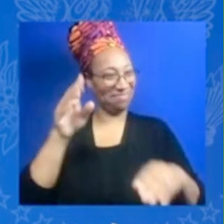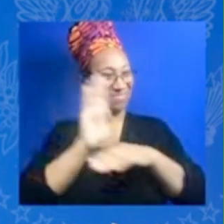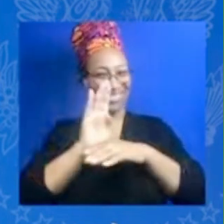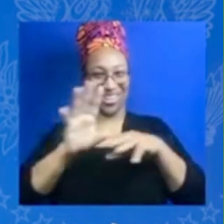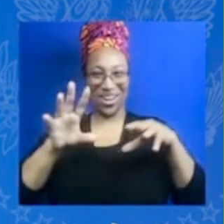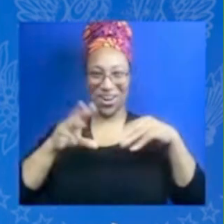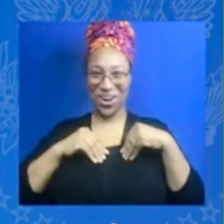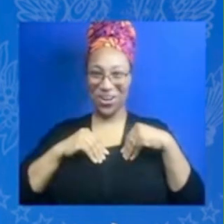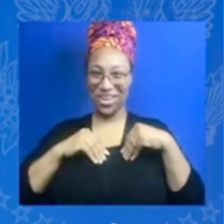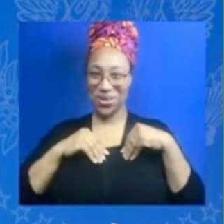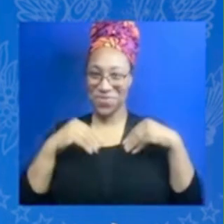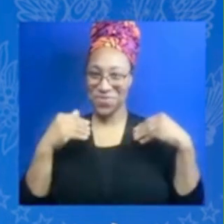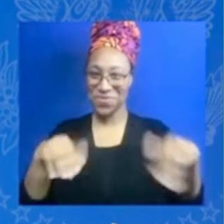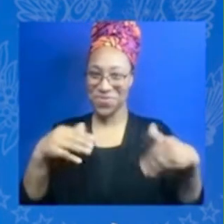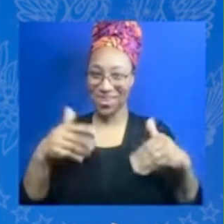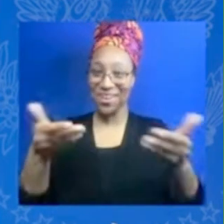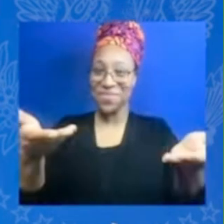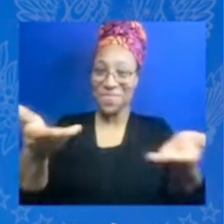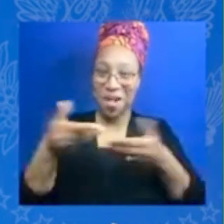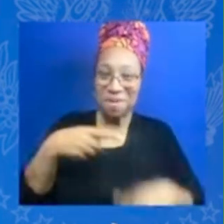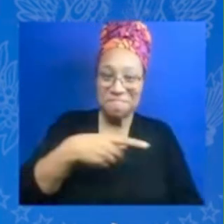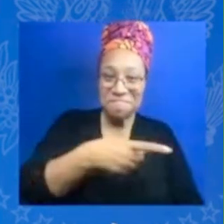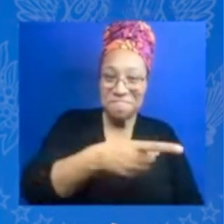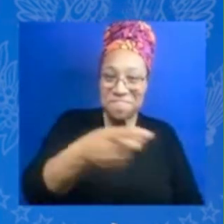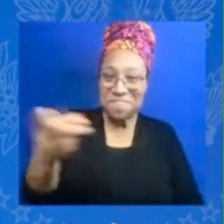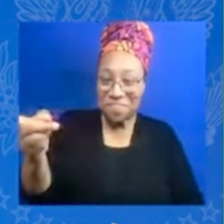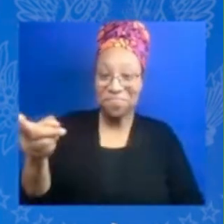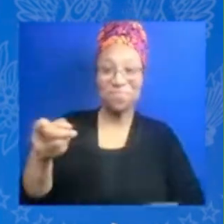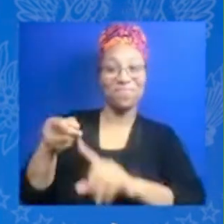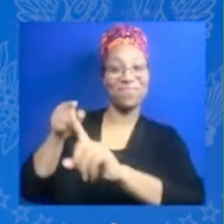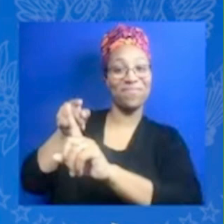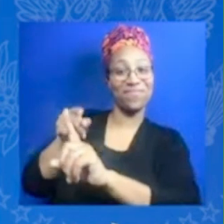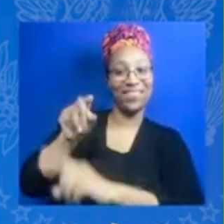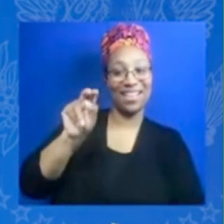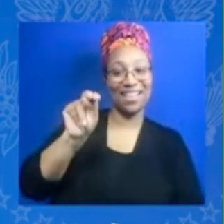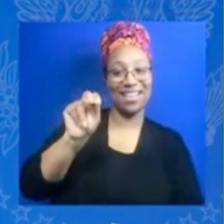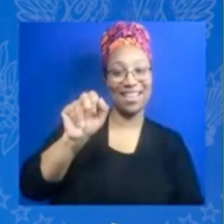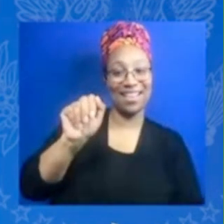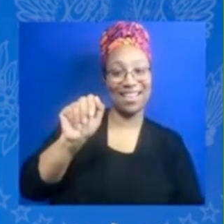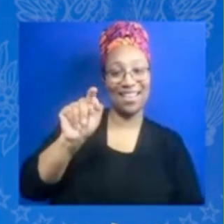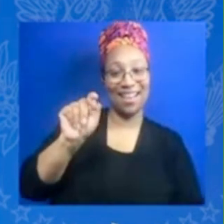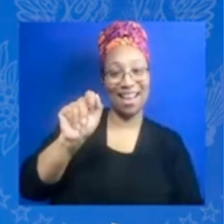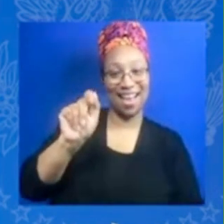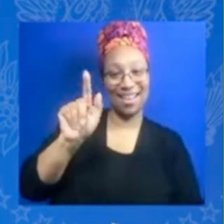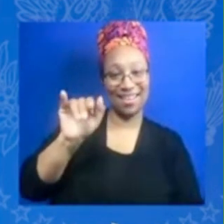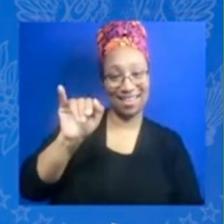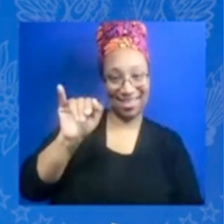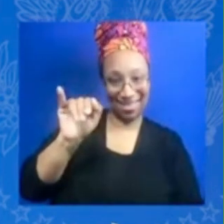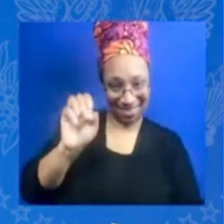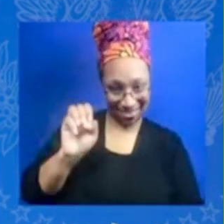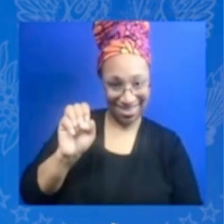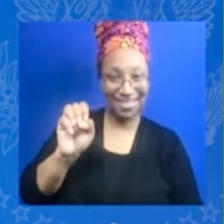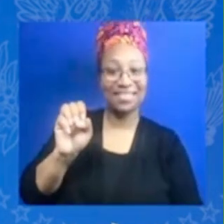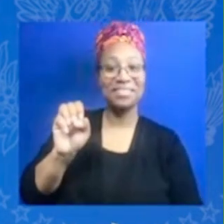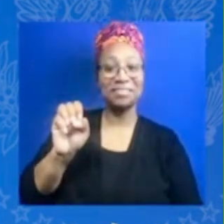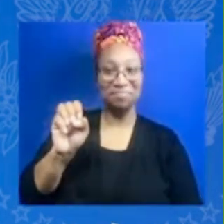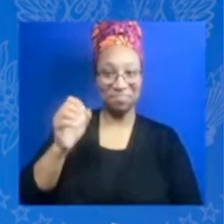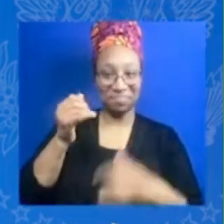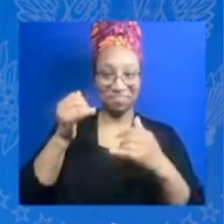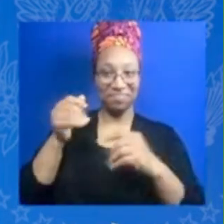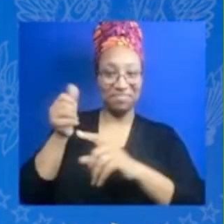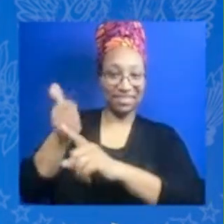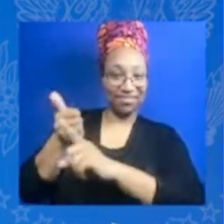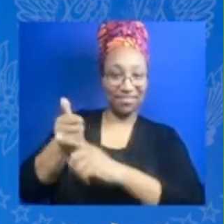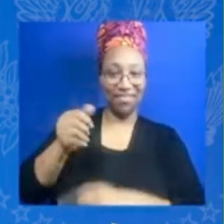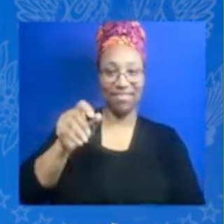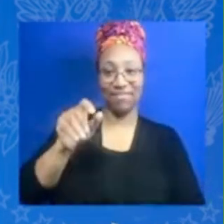Natalie Natalie of course founder of Dunamis and then we also have Payal Kadakia who